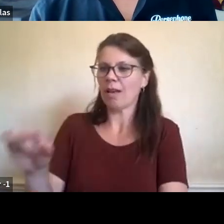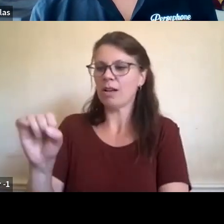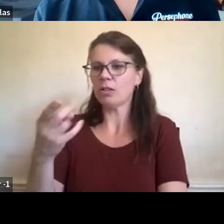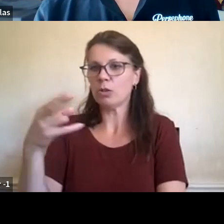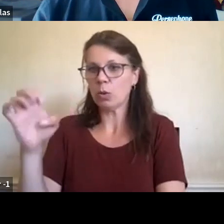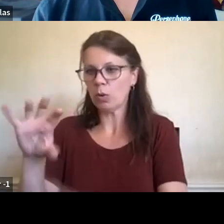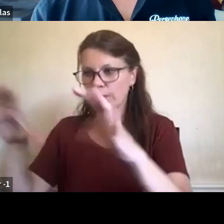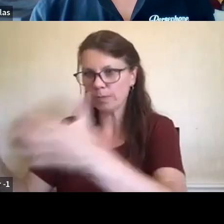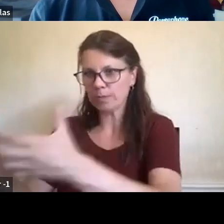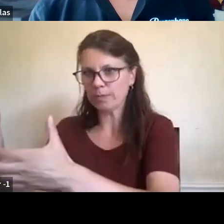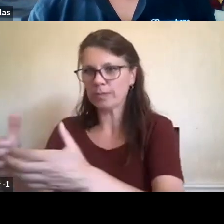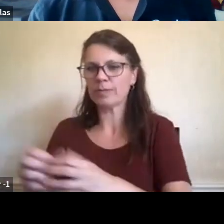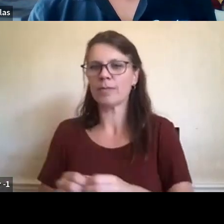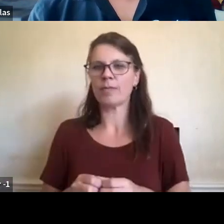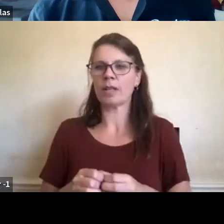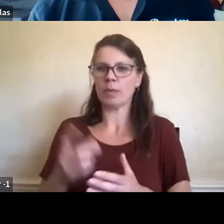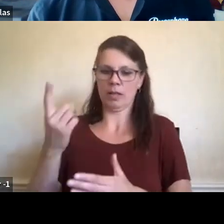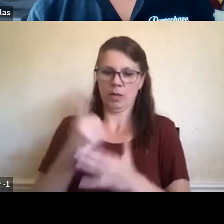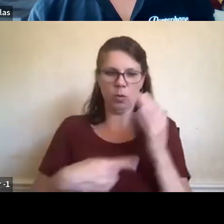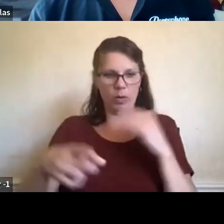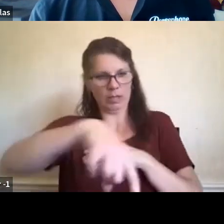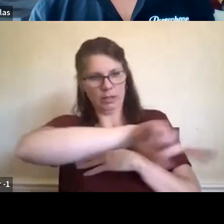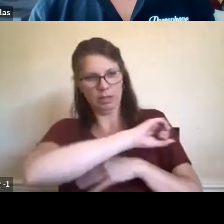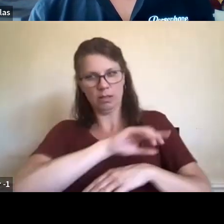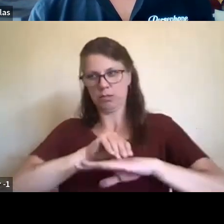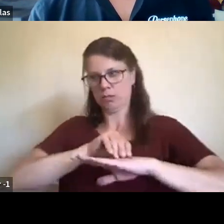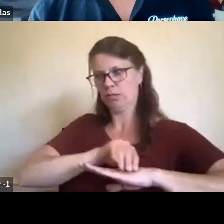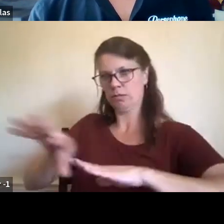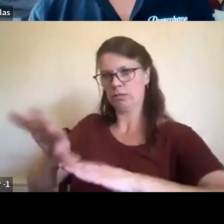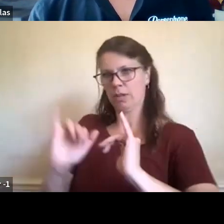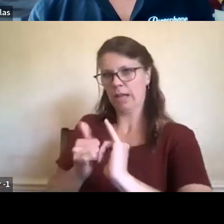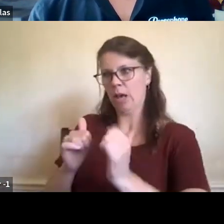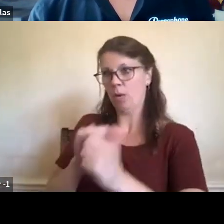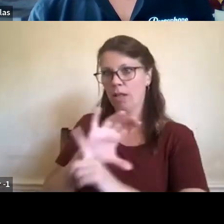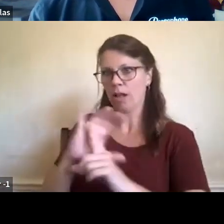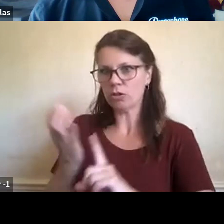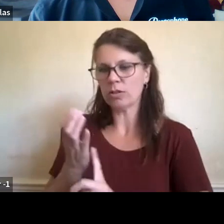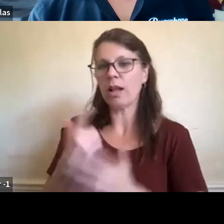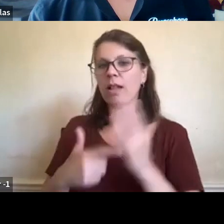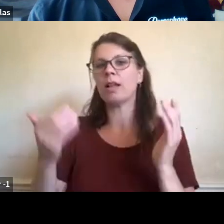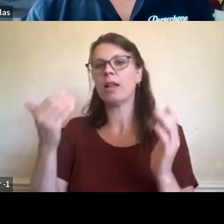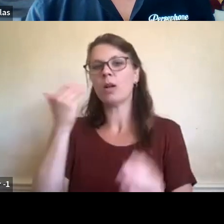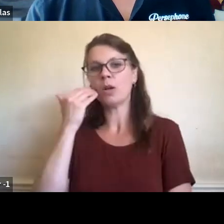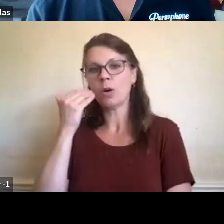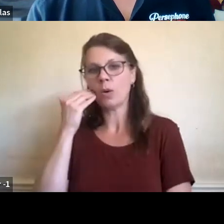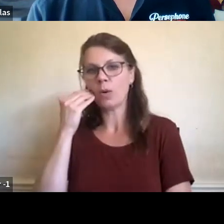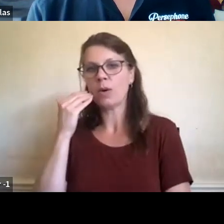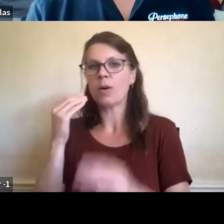cultural contribution to this space? And naturalizing that foreshore was the first tip of the hat.